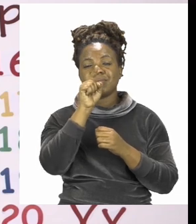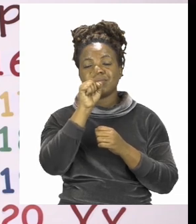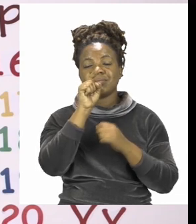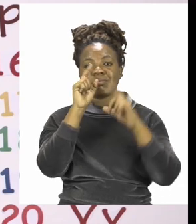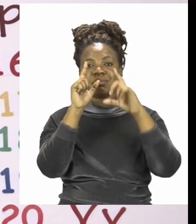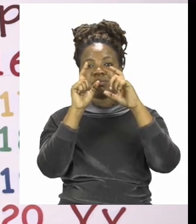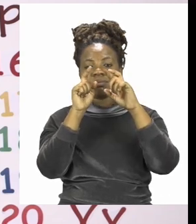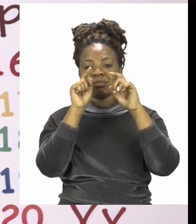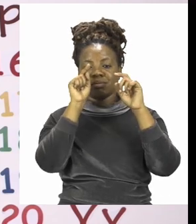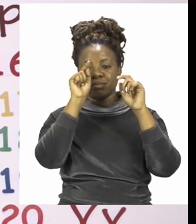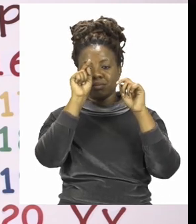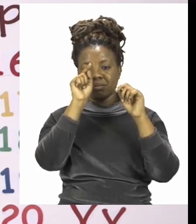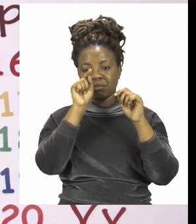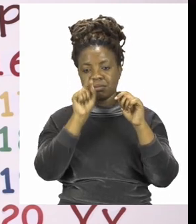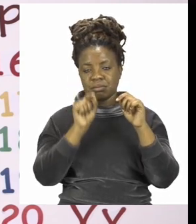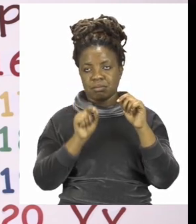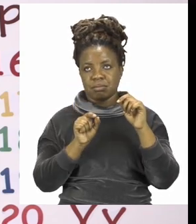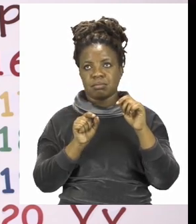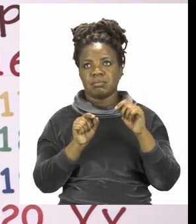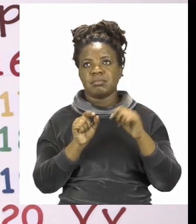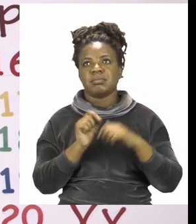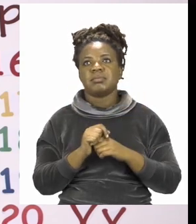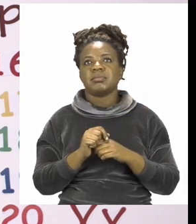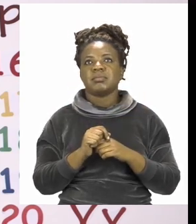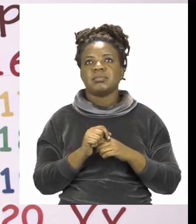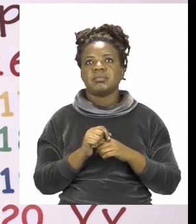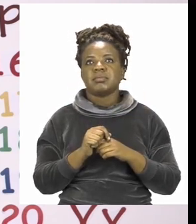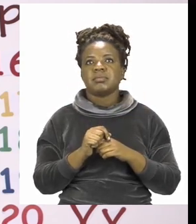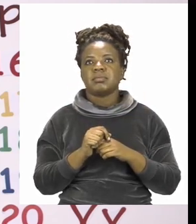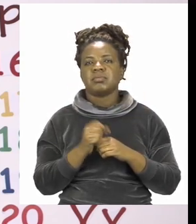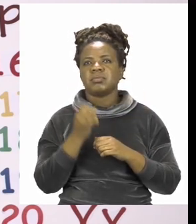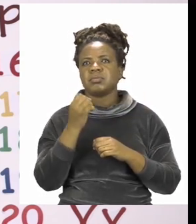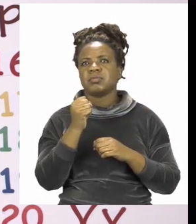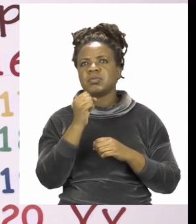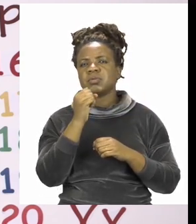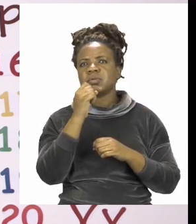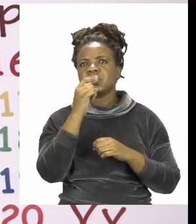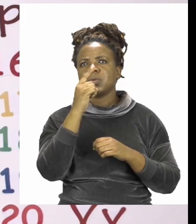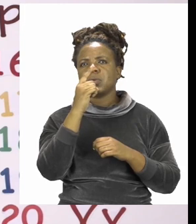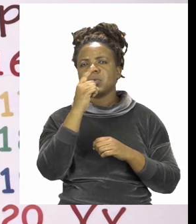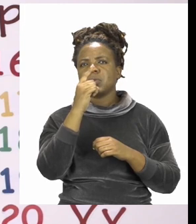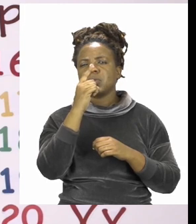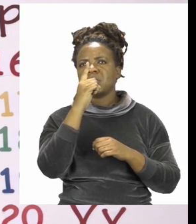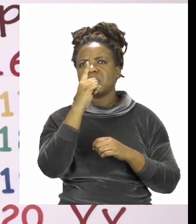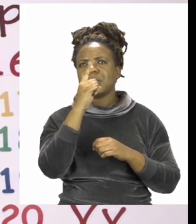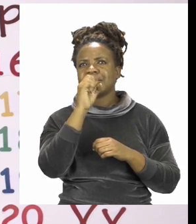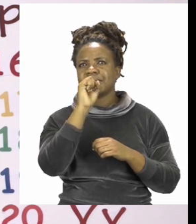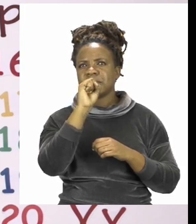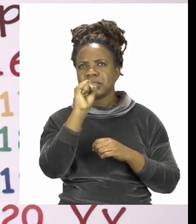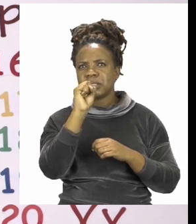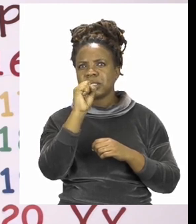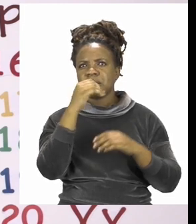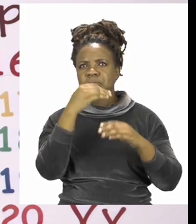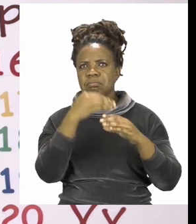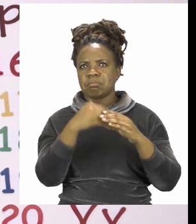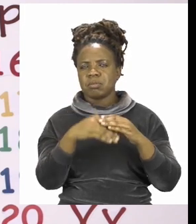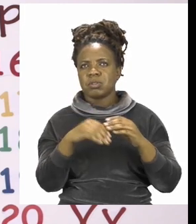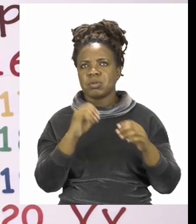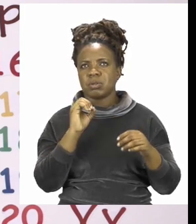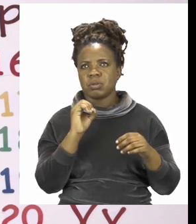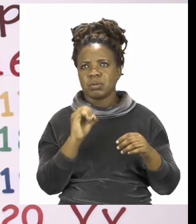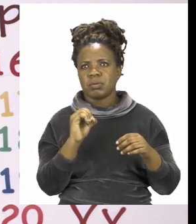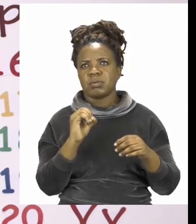Now, as you can see, we already have one letter, an S at the top and then an O in the middle.